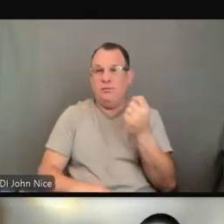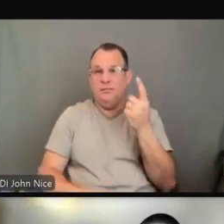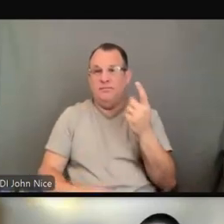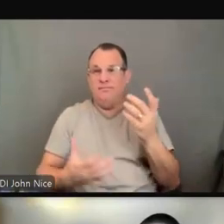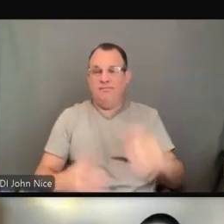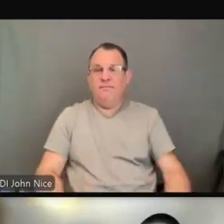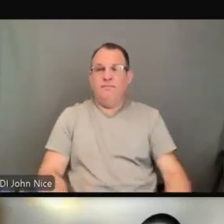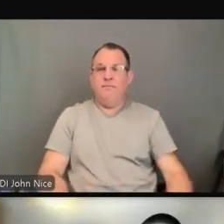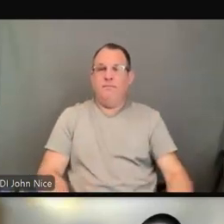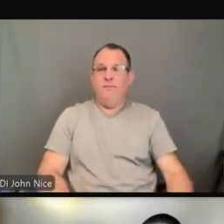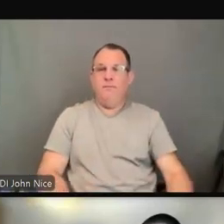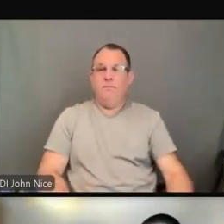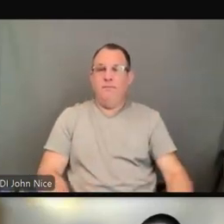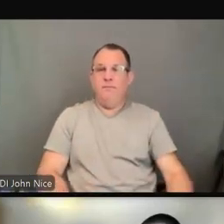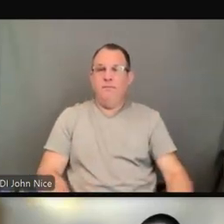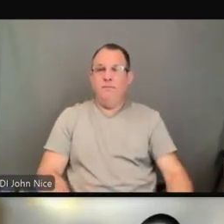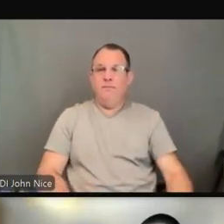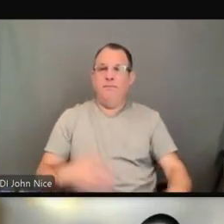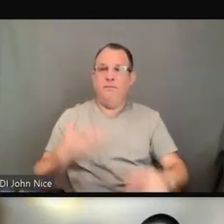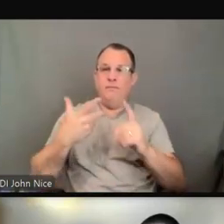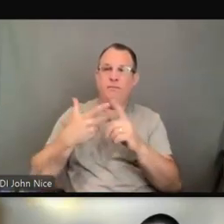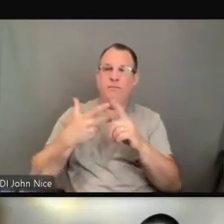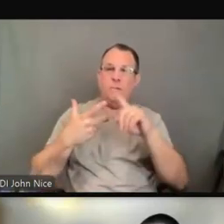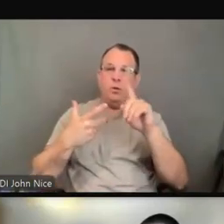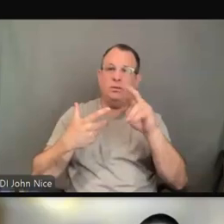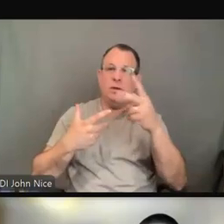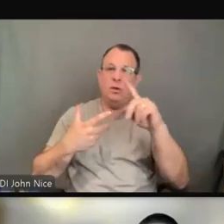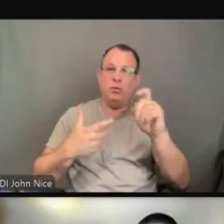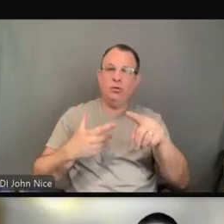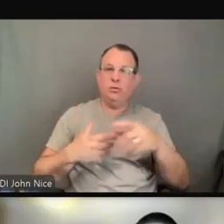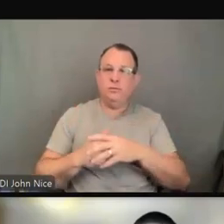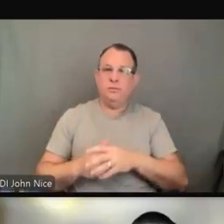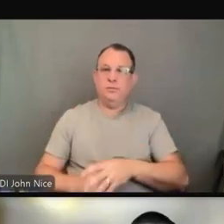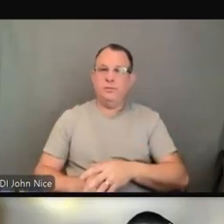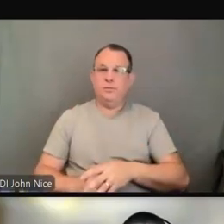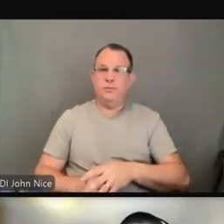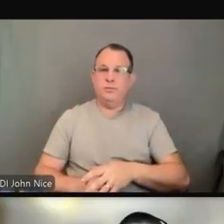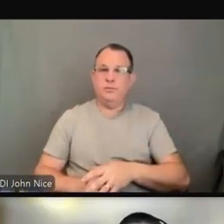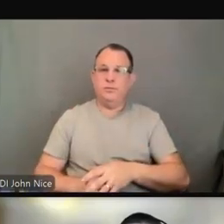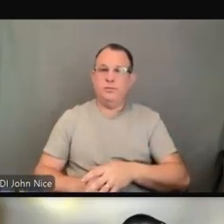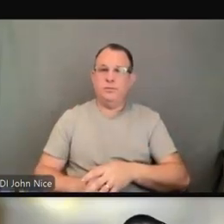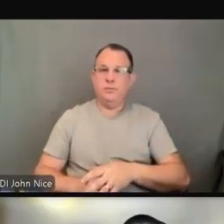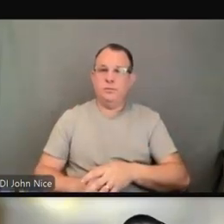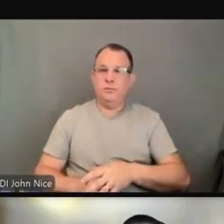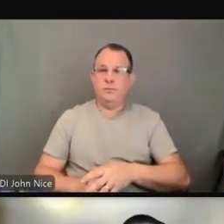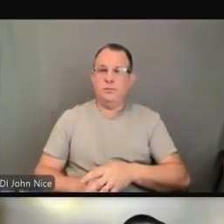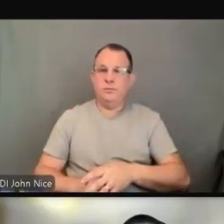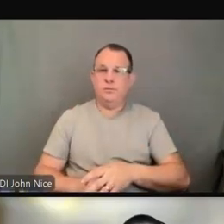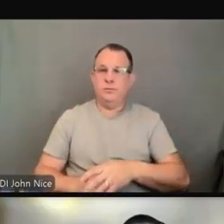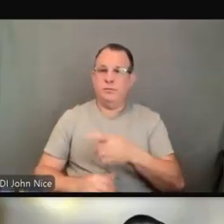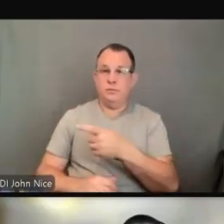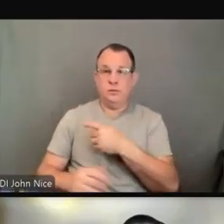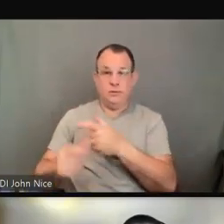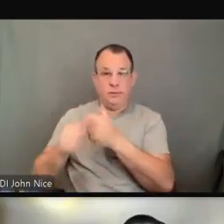The second question is, do you have to defer to the patient's preference for a specific